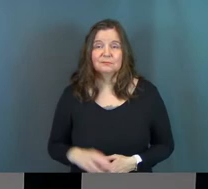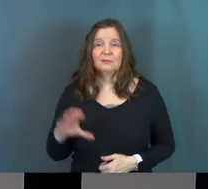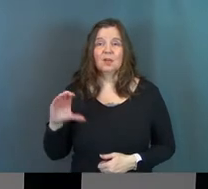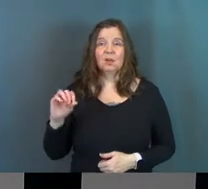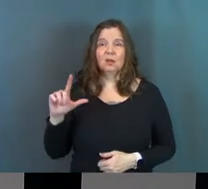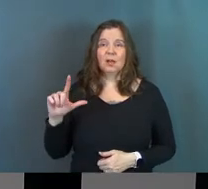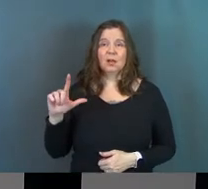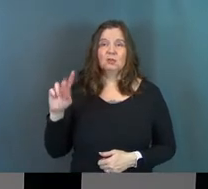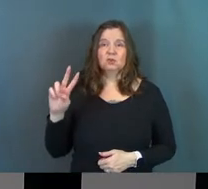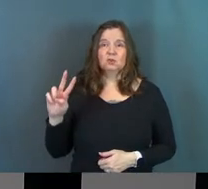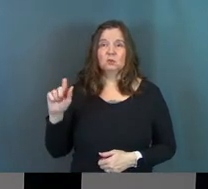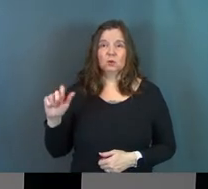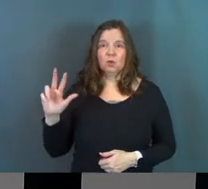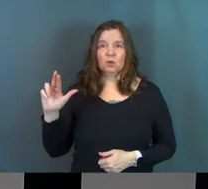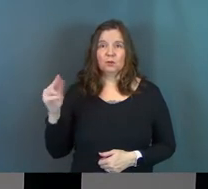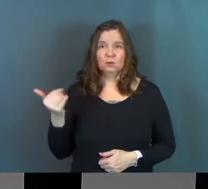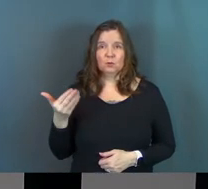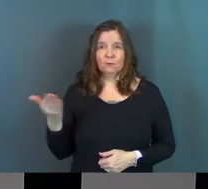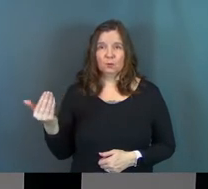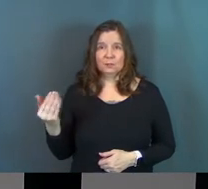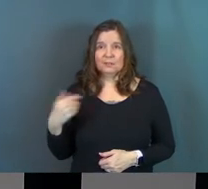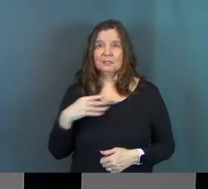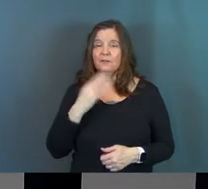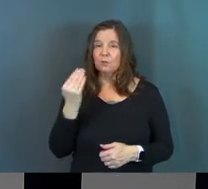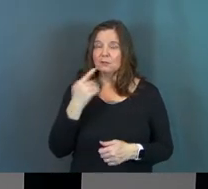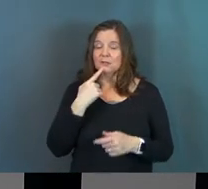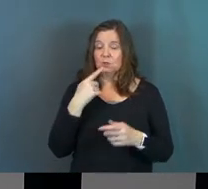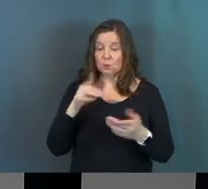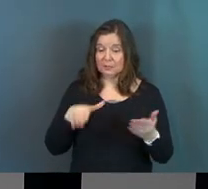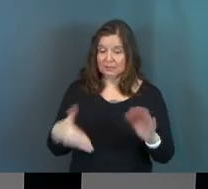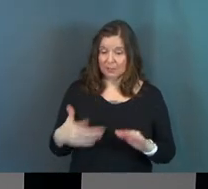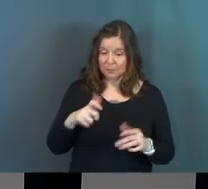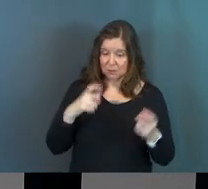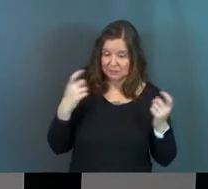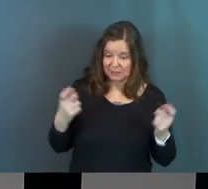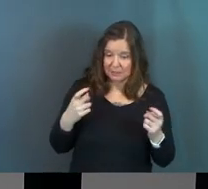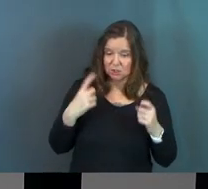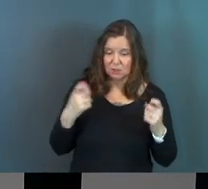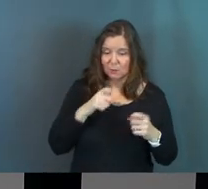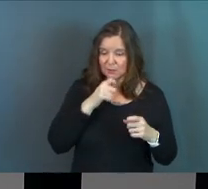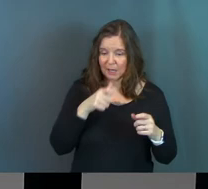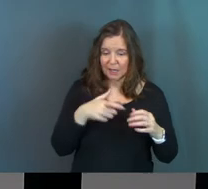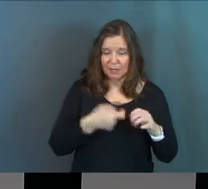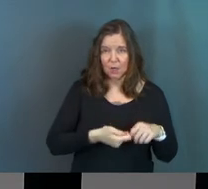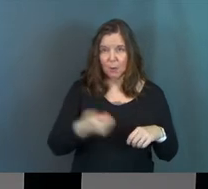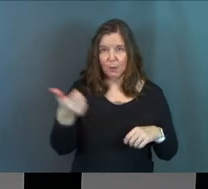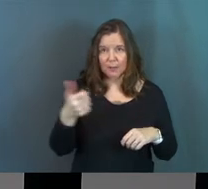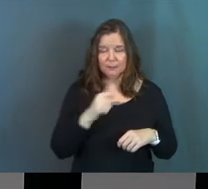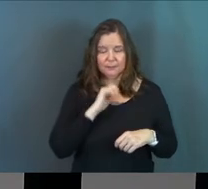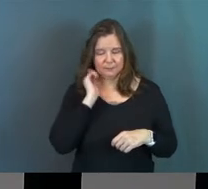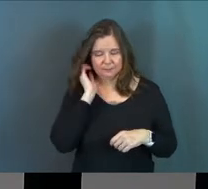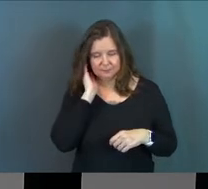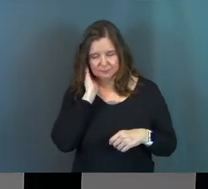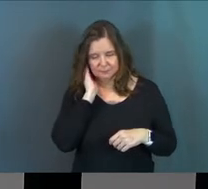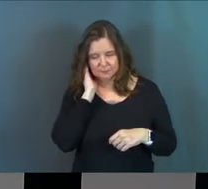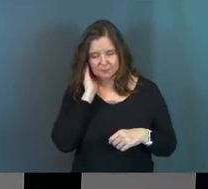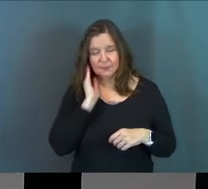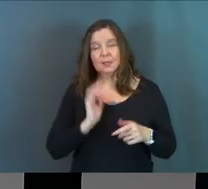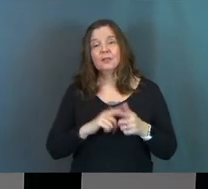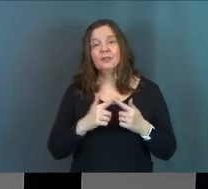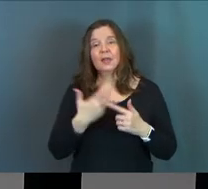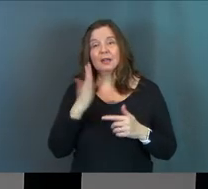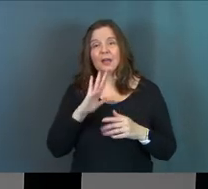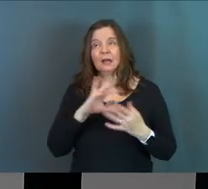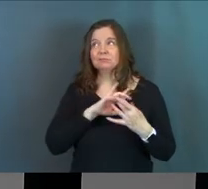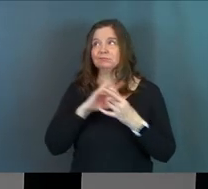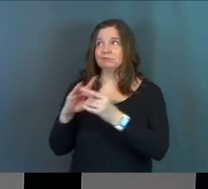Colossians 2, 13 through 14 says, were dead because of your sins and because of your sinful nature was not yet cut away. Then God made you